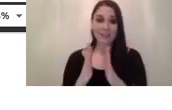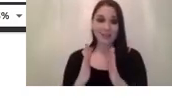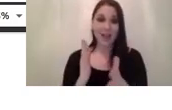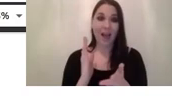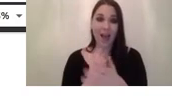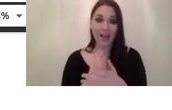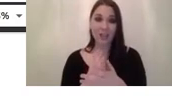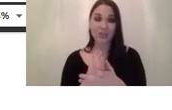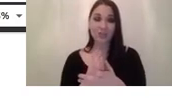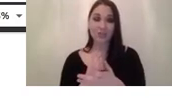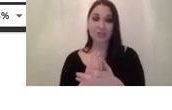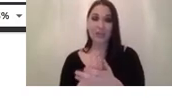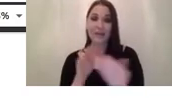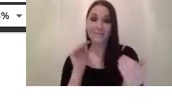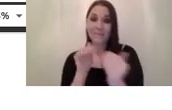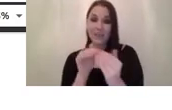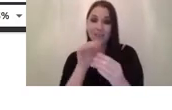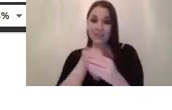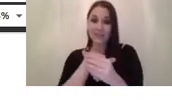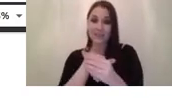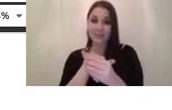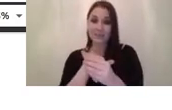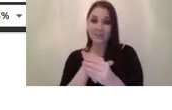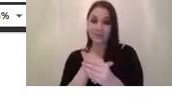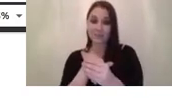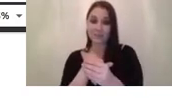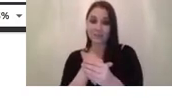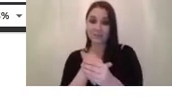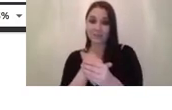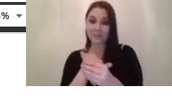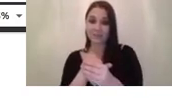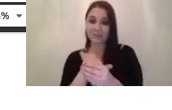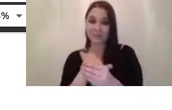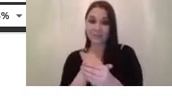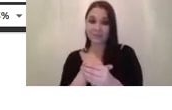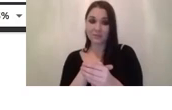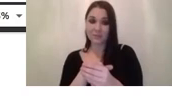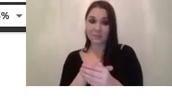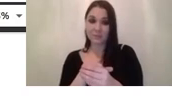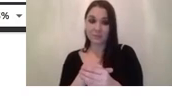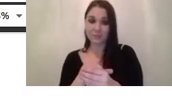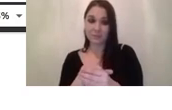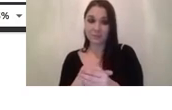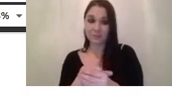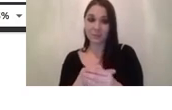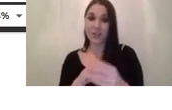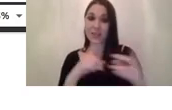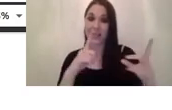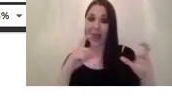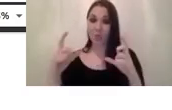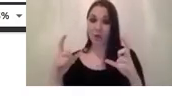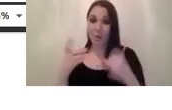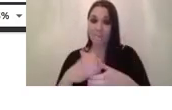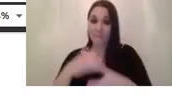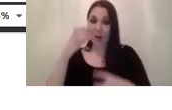fits the the the the mount the mounting uh of the camera why